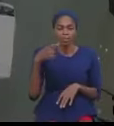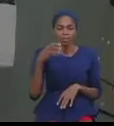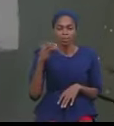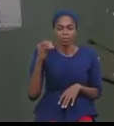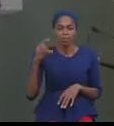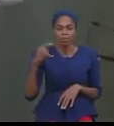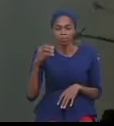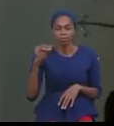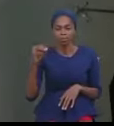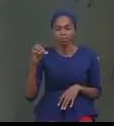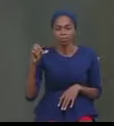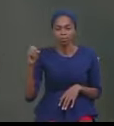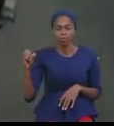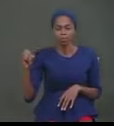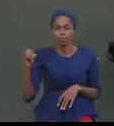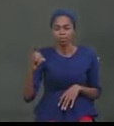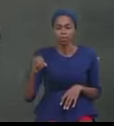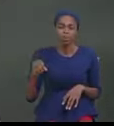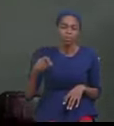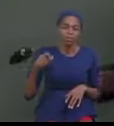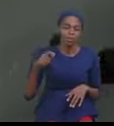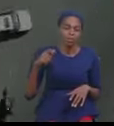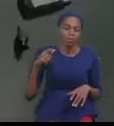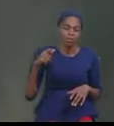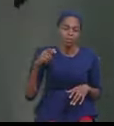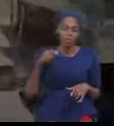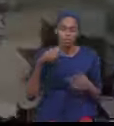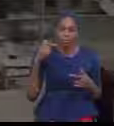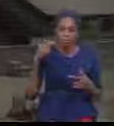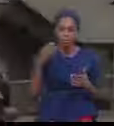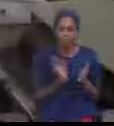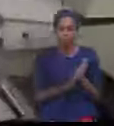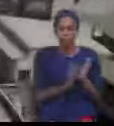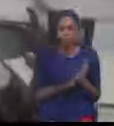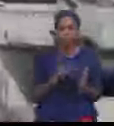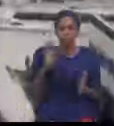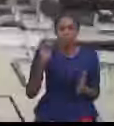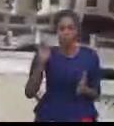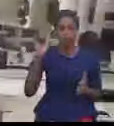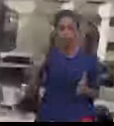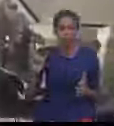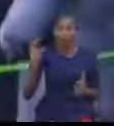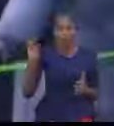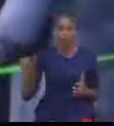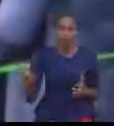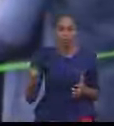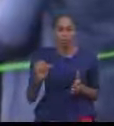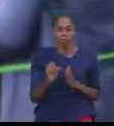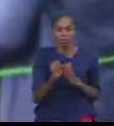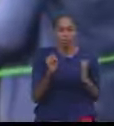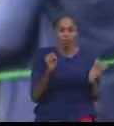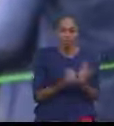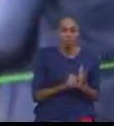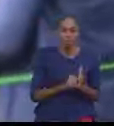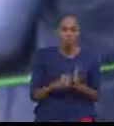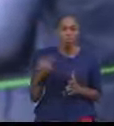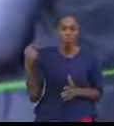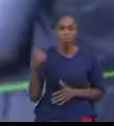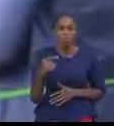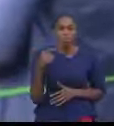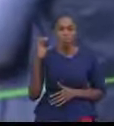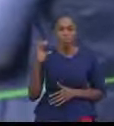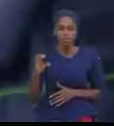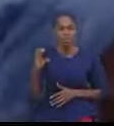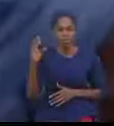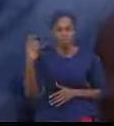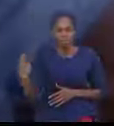School, Okiowode, Ogbomasha. Or your state, southwestern Nigeria. GCK. Seventh